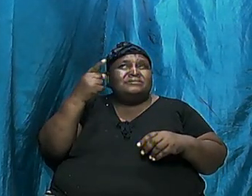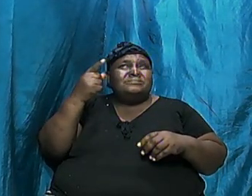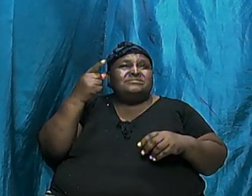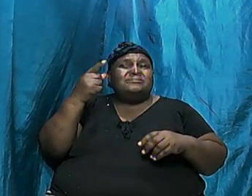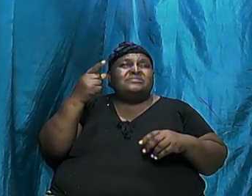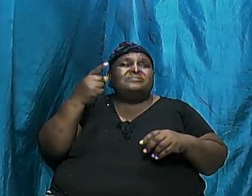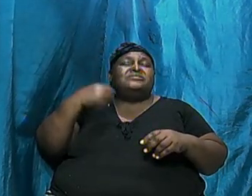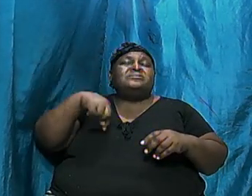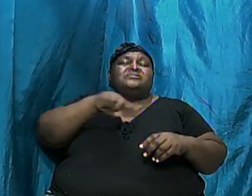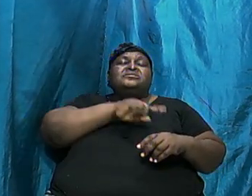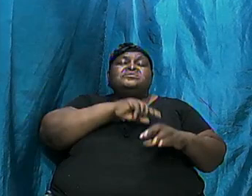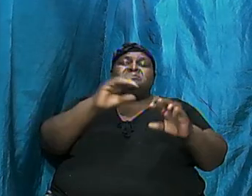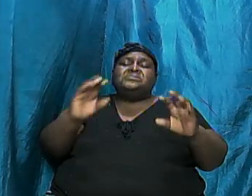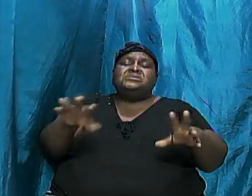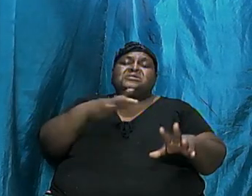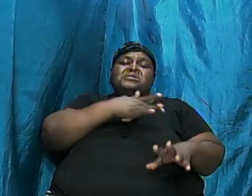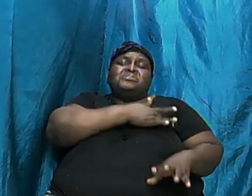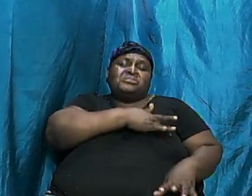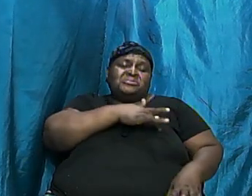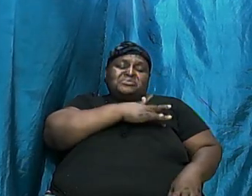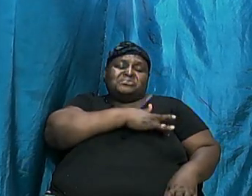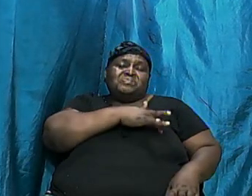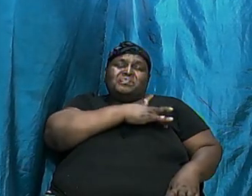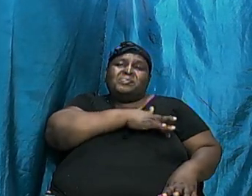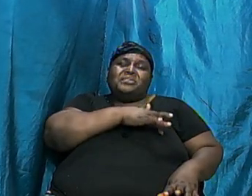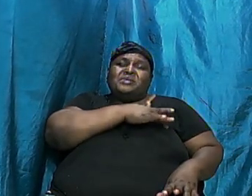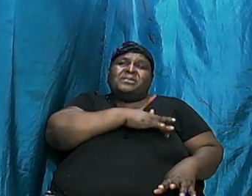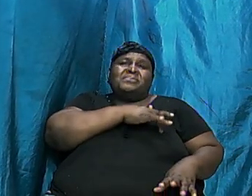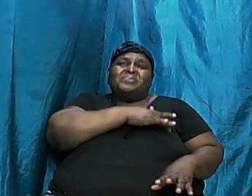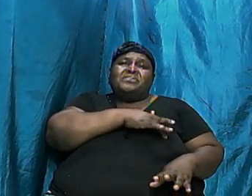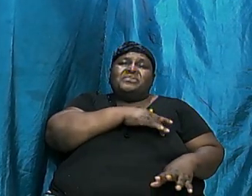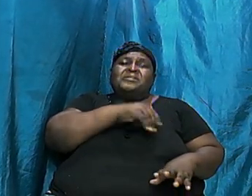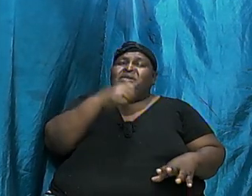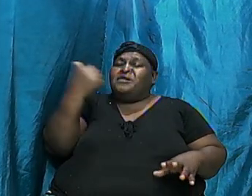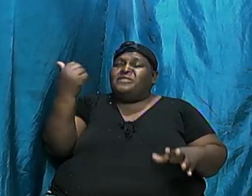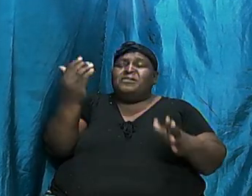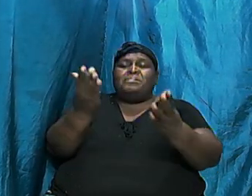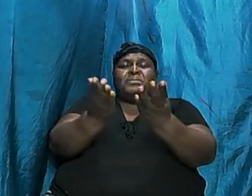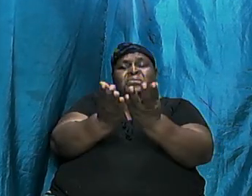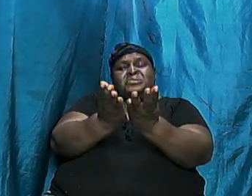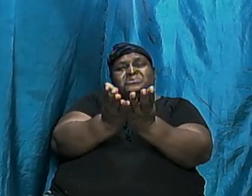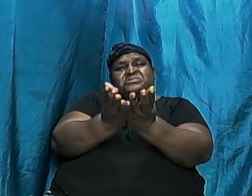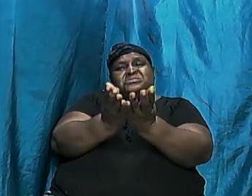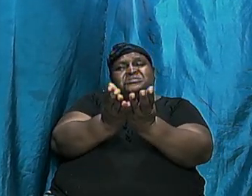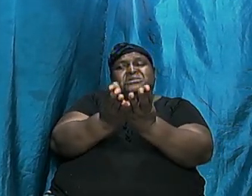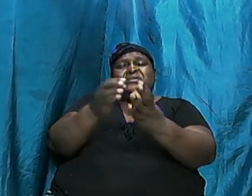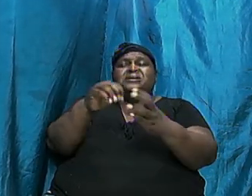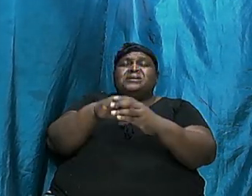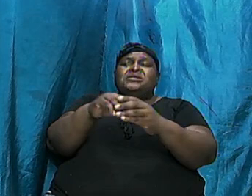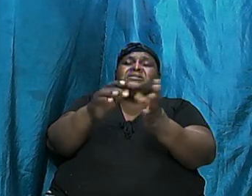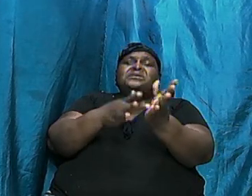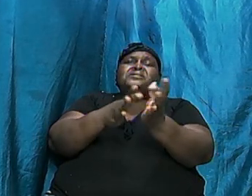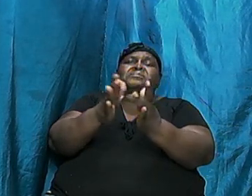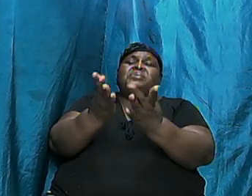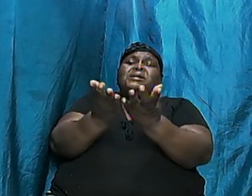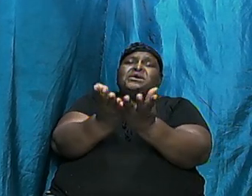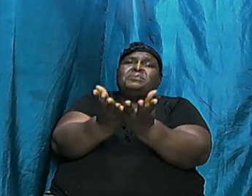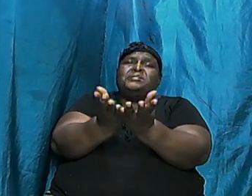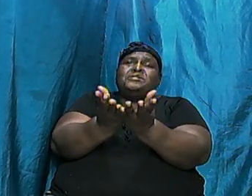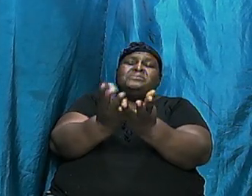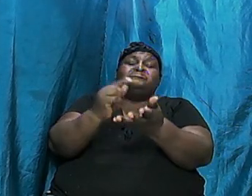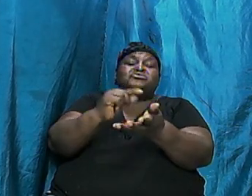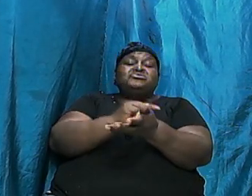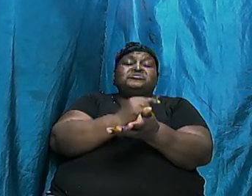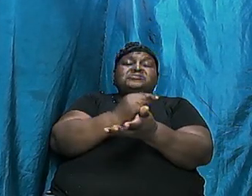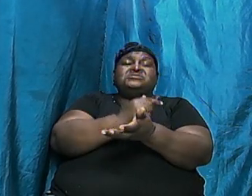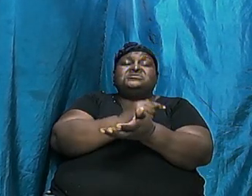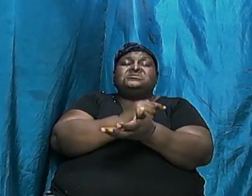we can appreciate the rest of the books that comprise the Bible Genesis as we said